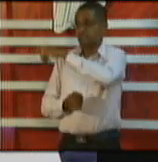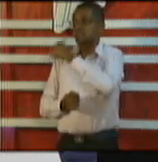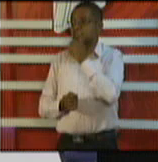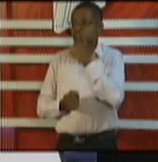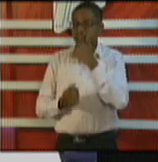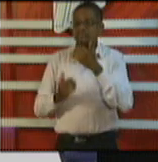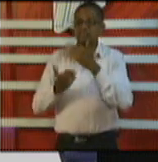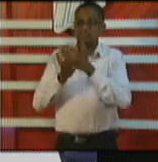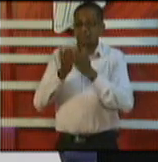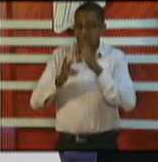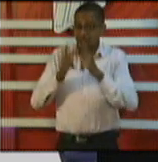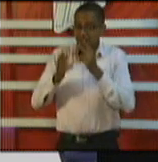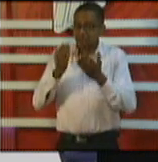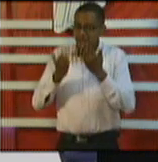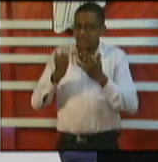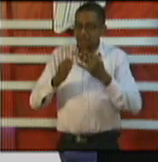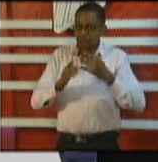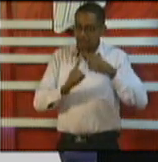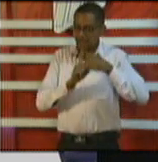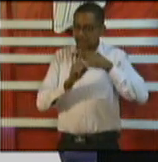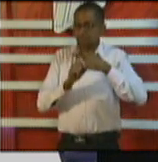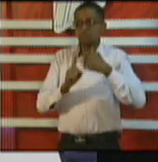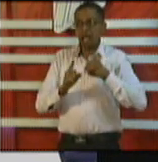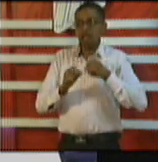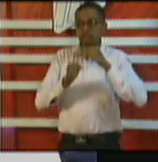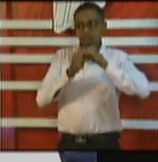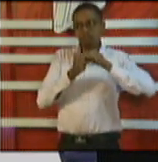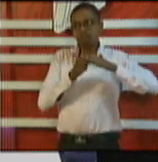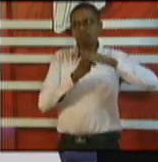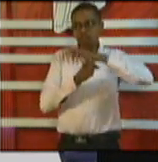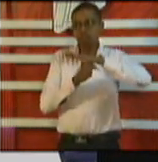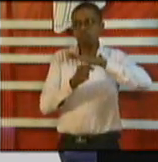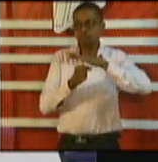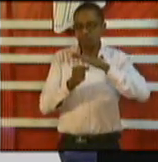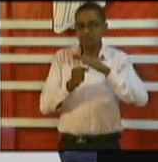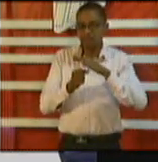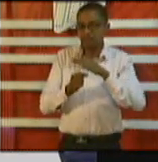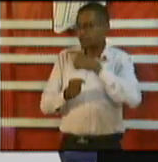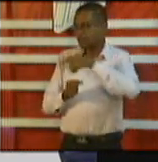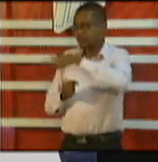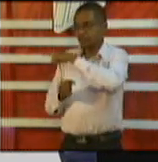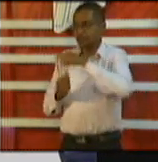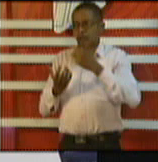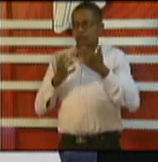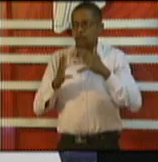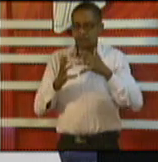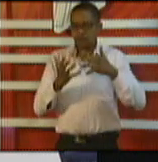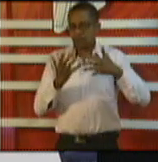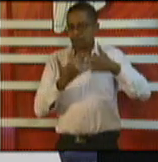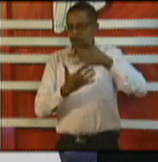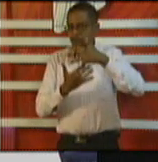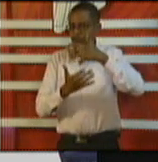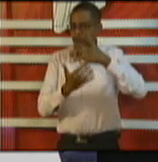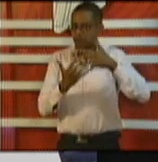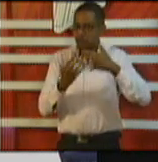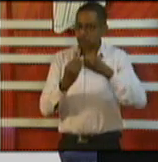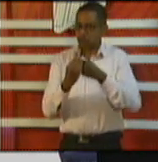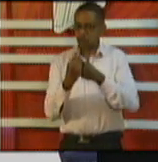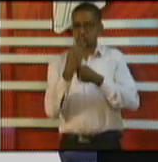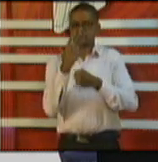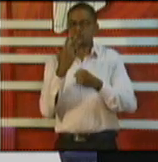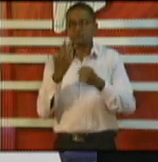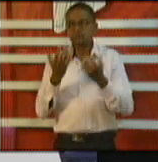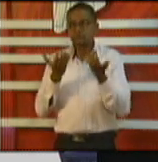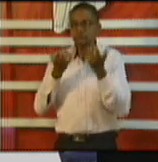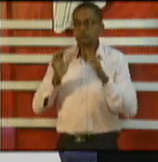had the opportunity to call to get it from these persons due to